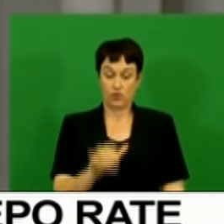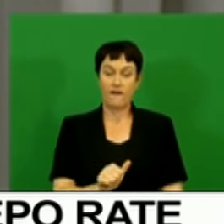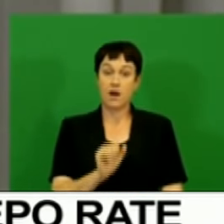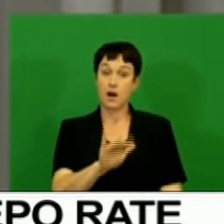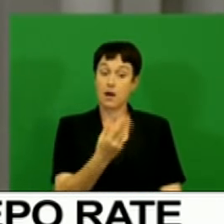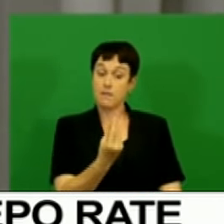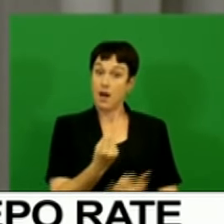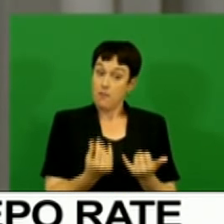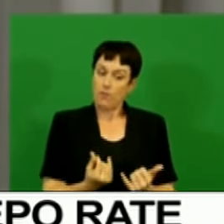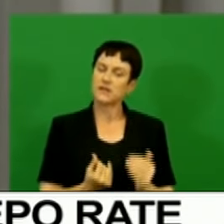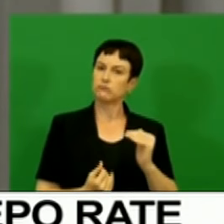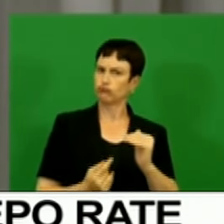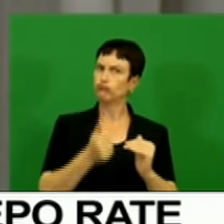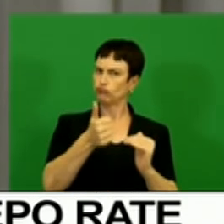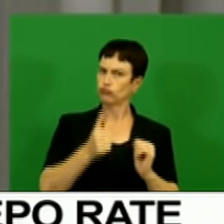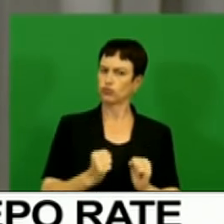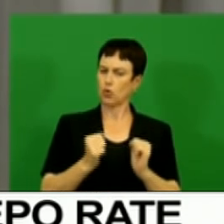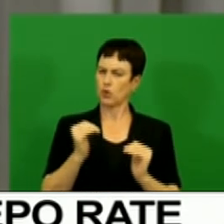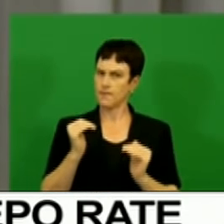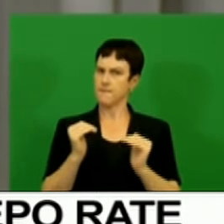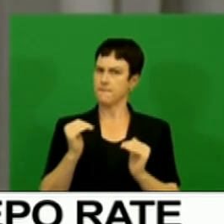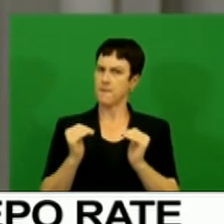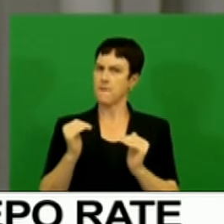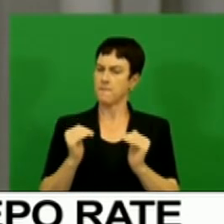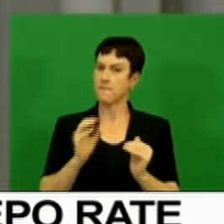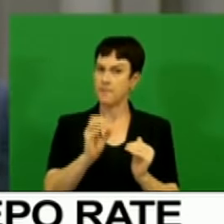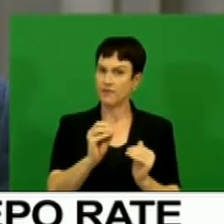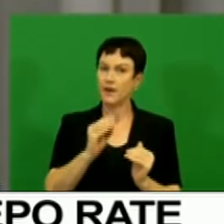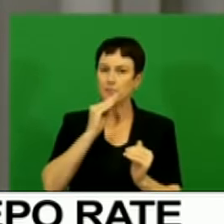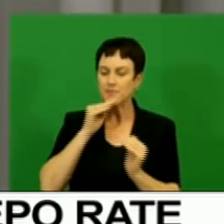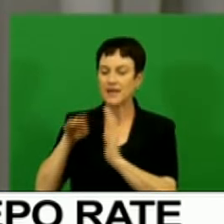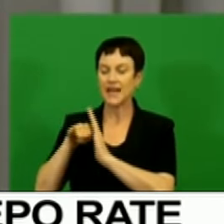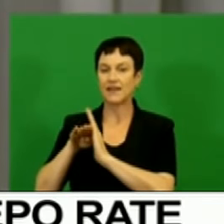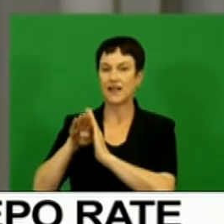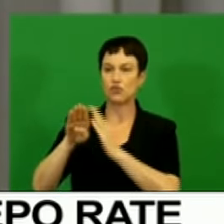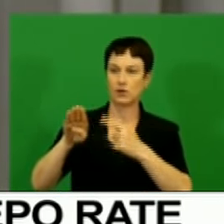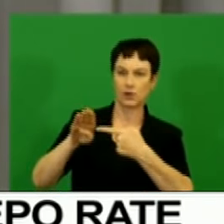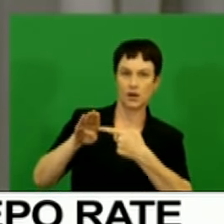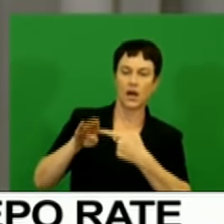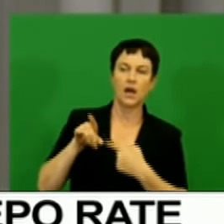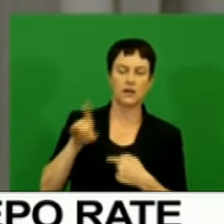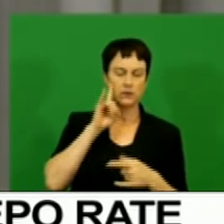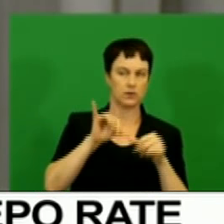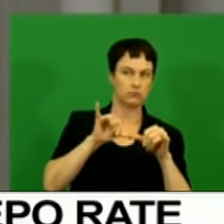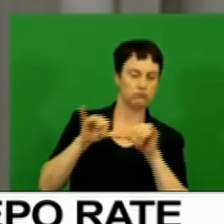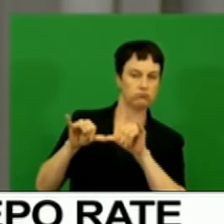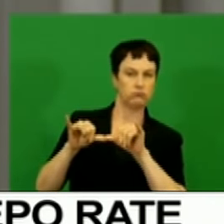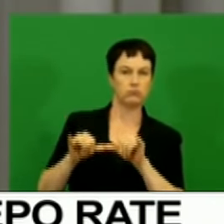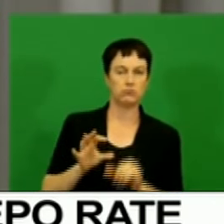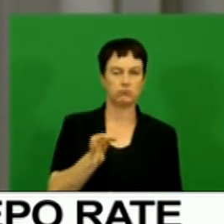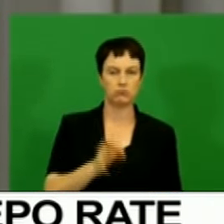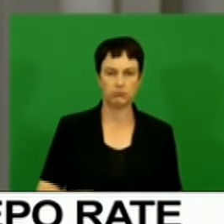than that implicit in the forecast and pass-through to inflation continues to be relatively muted.